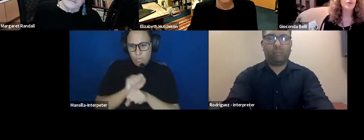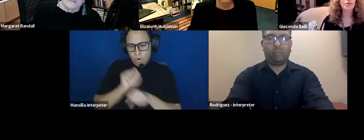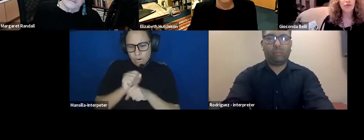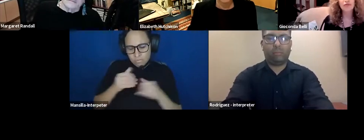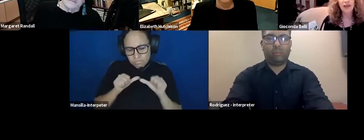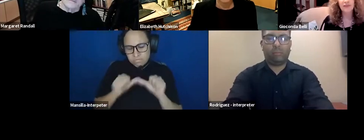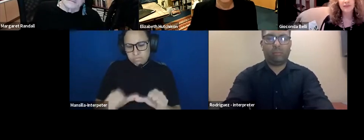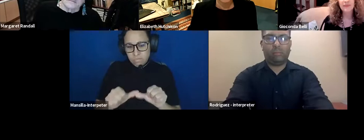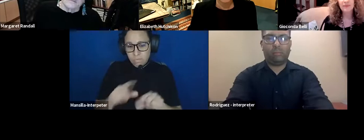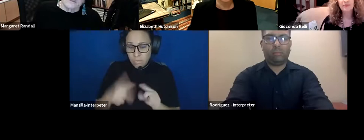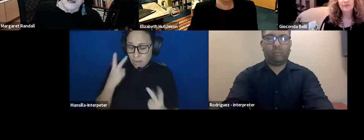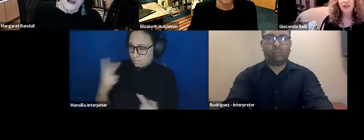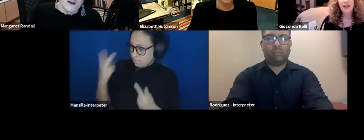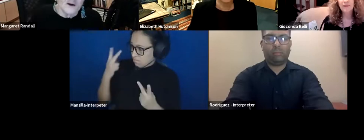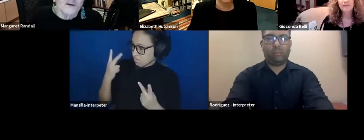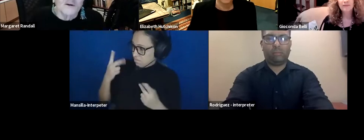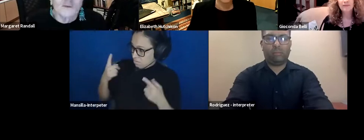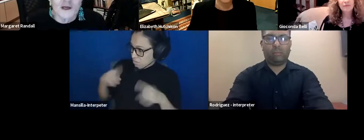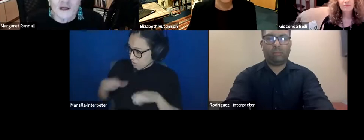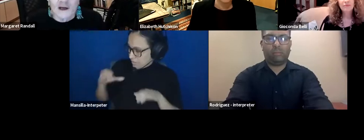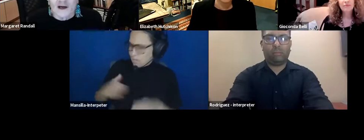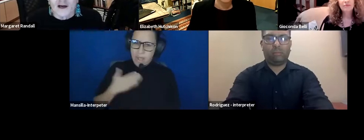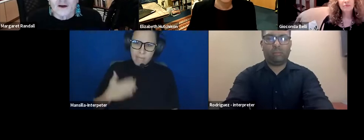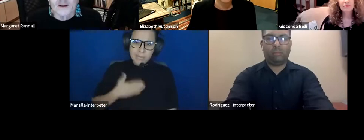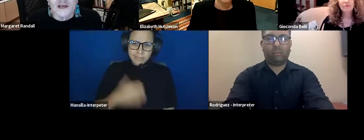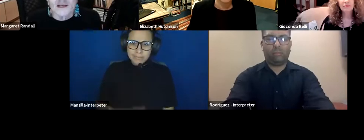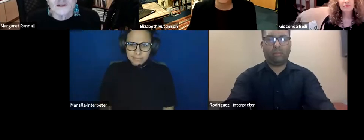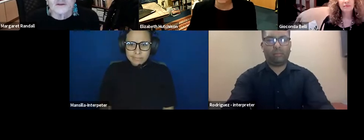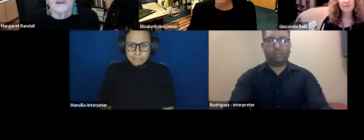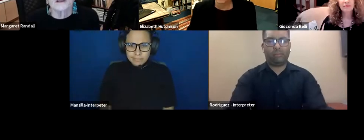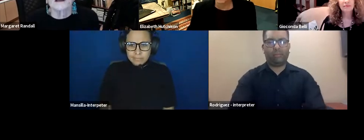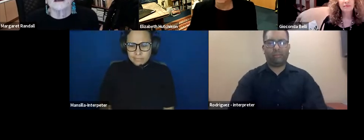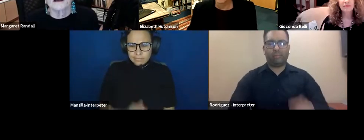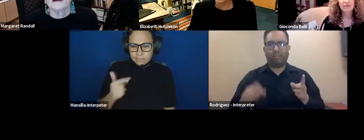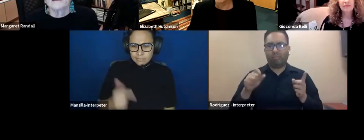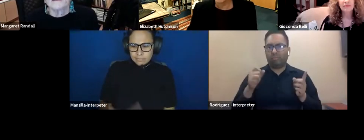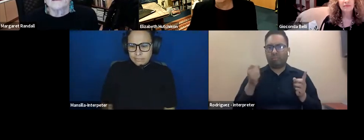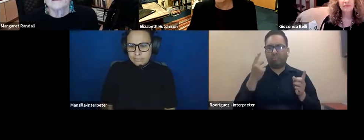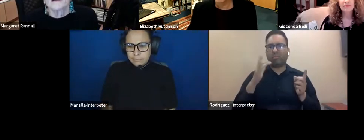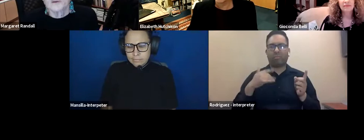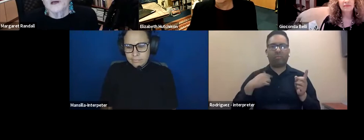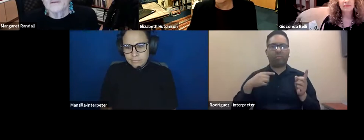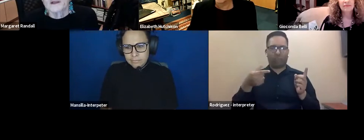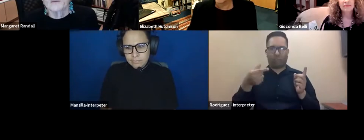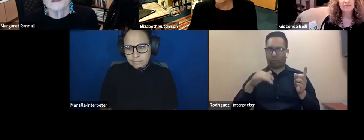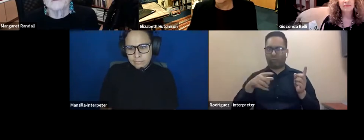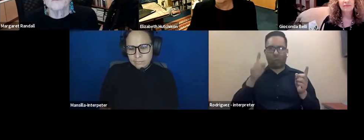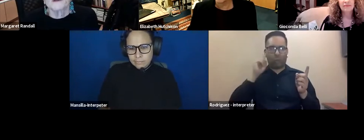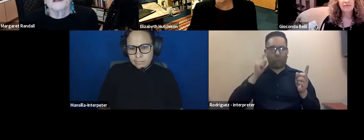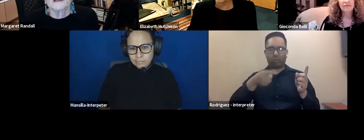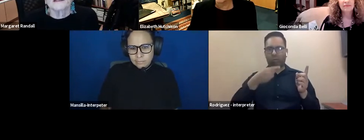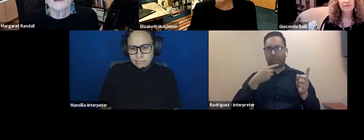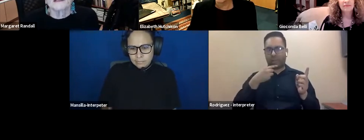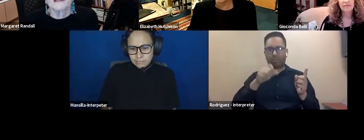what we have done so far. You know, when I heard you say, Jaconda, that talking about the women's